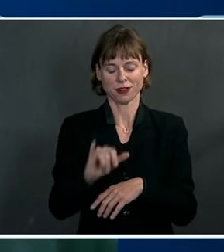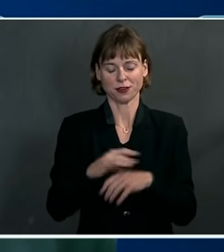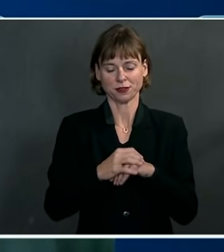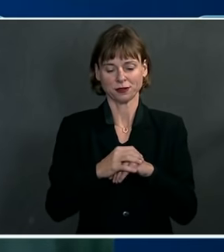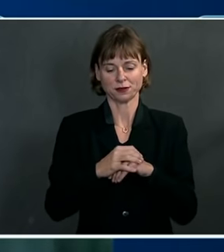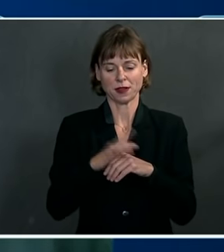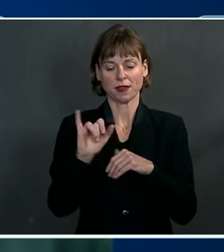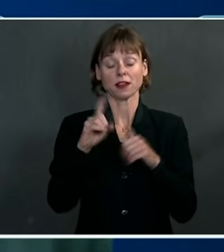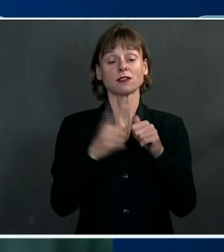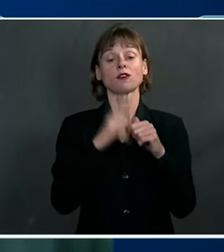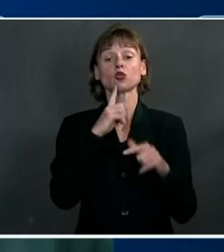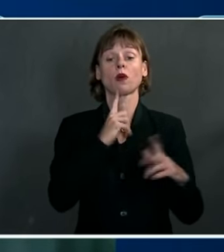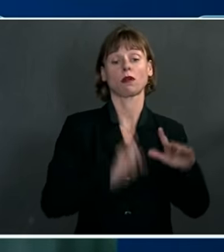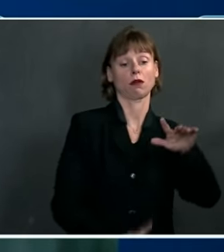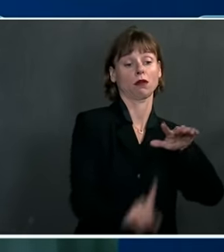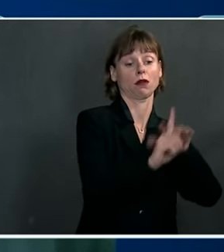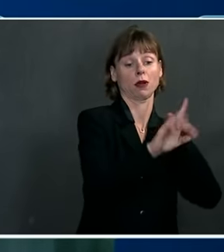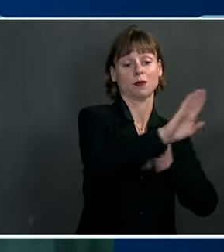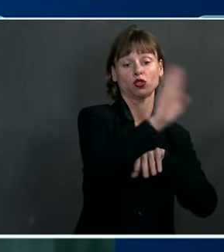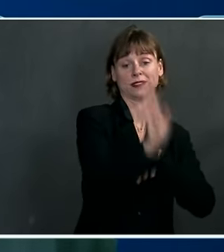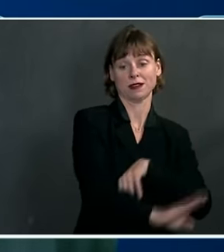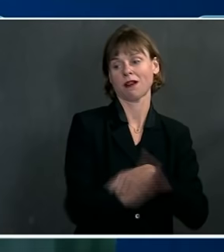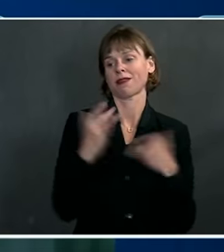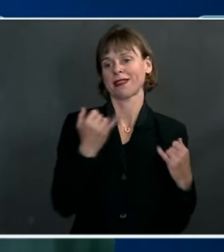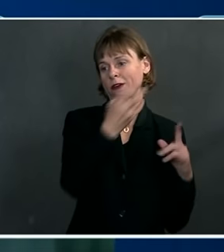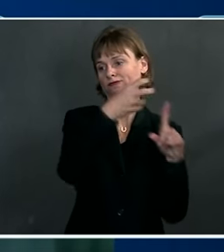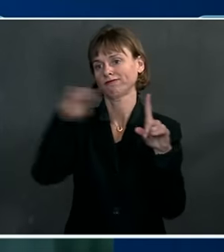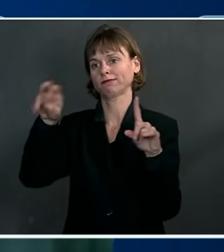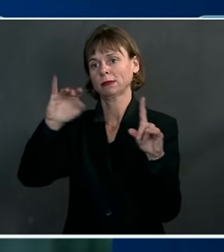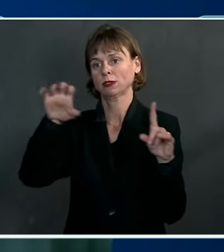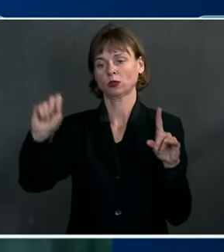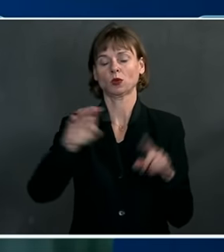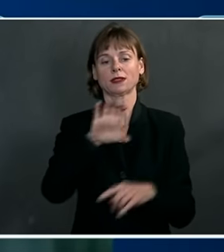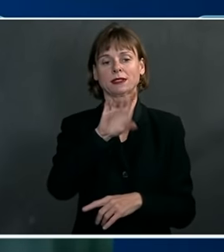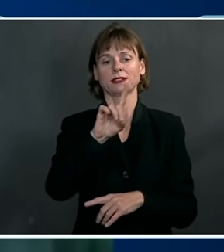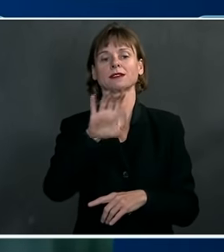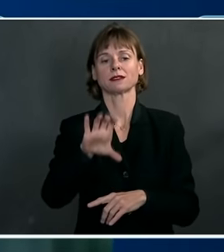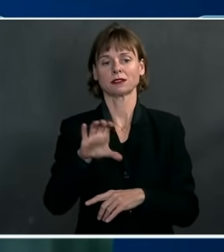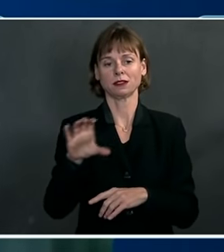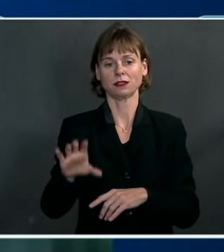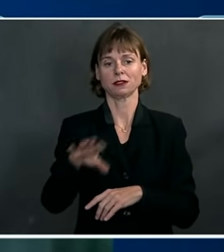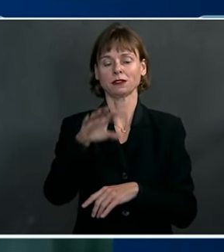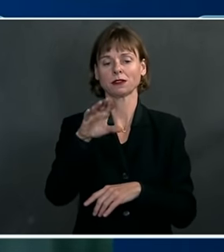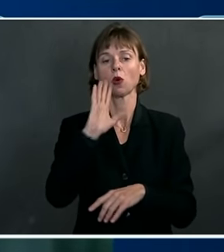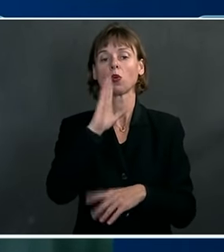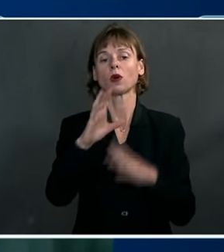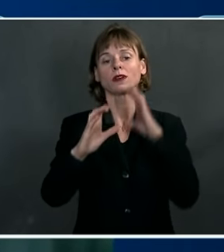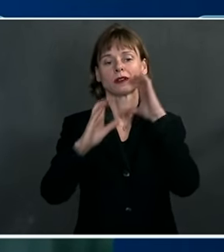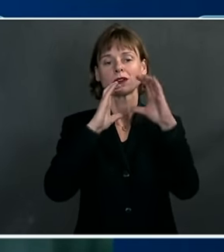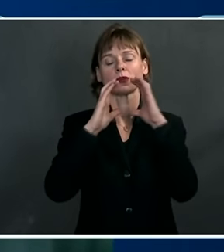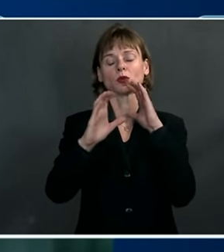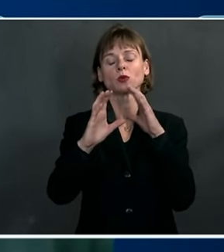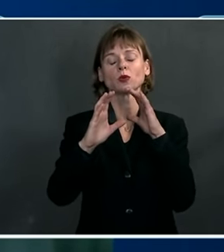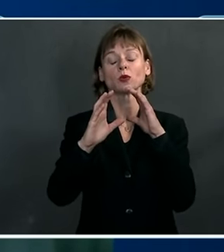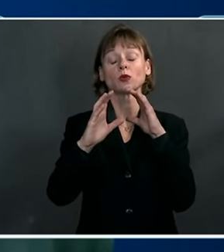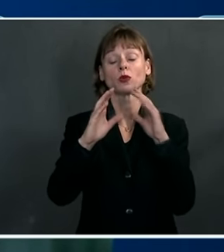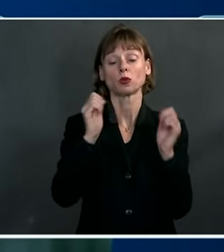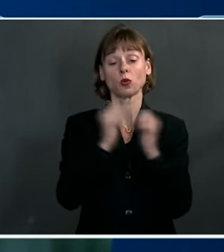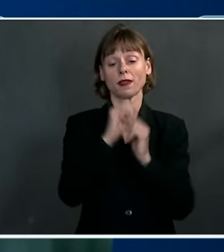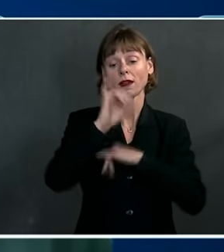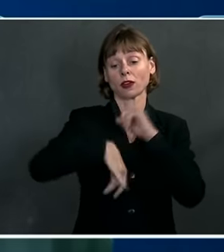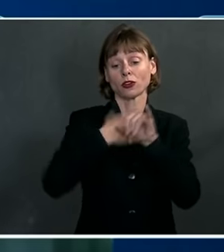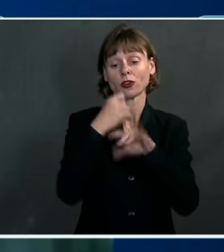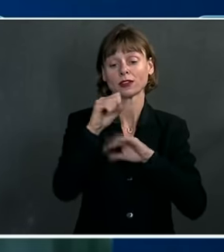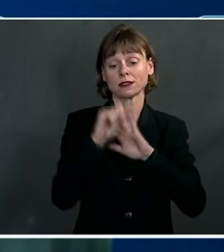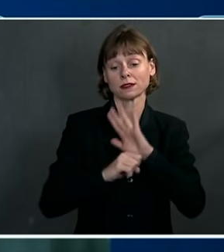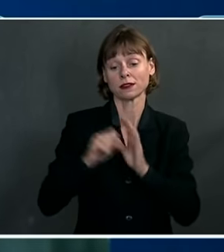emerged in Brazil. CDC will continue communicating with international, state and local partners to monitor the presence